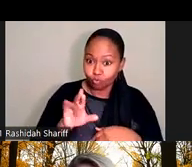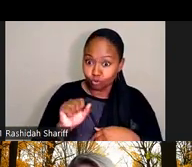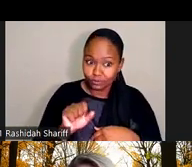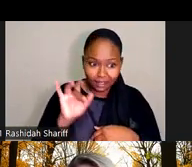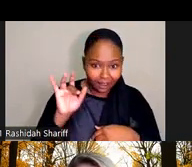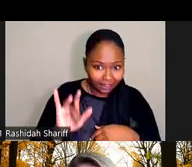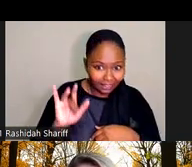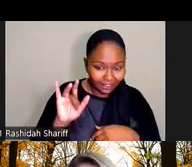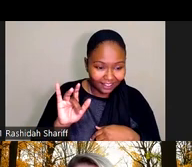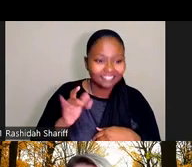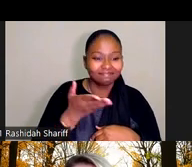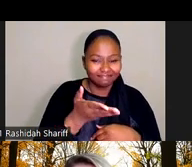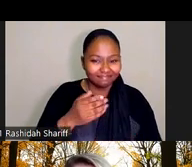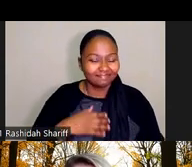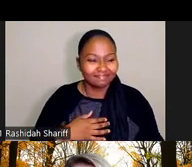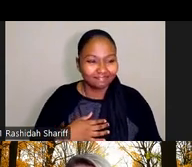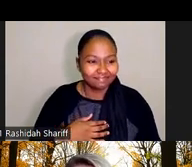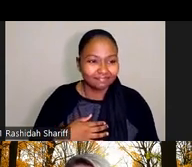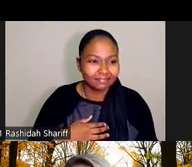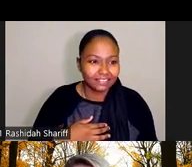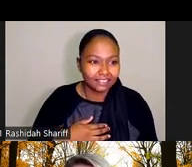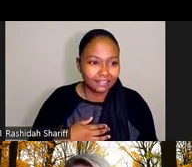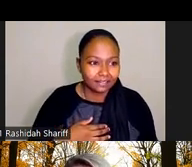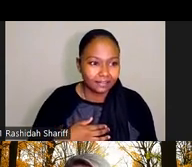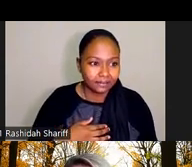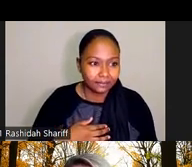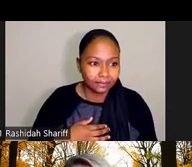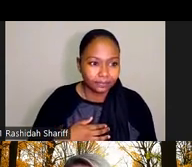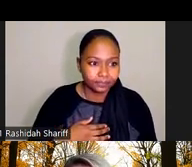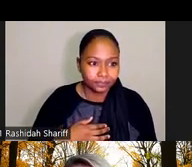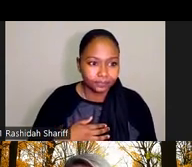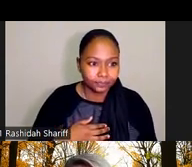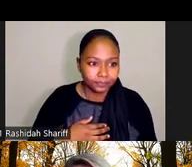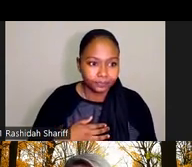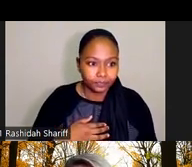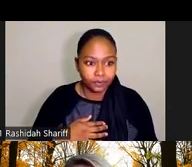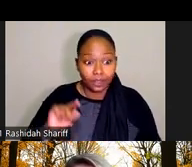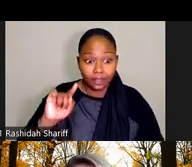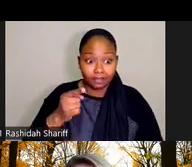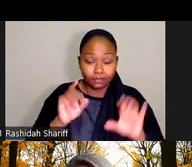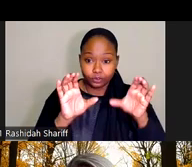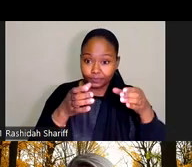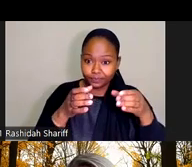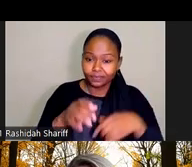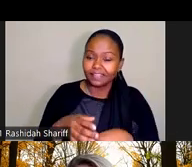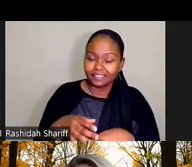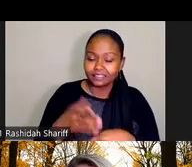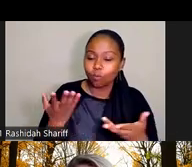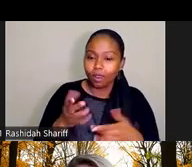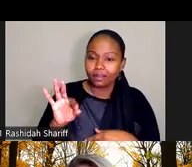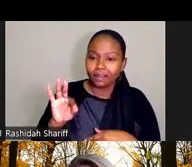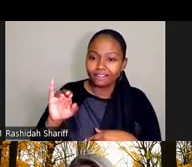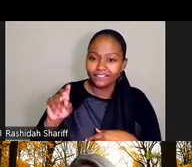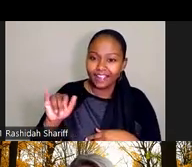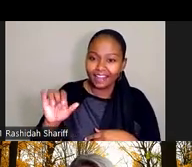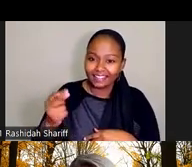first advanced slide. So the first component to long-term services and support system change is financing. I know